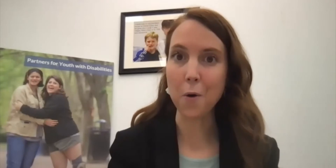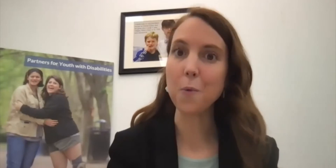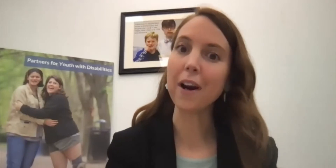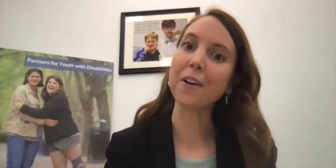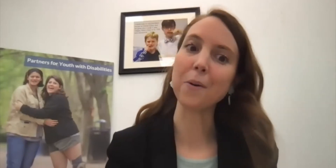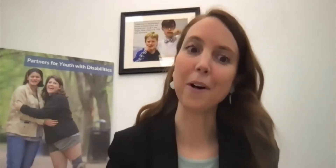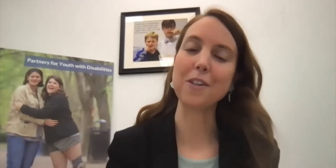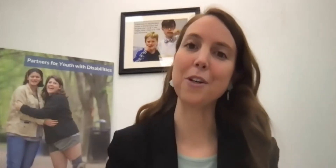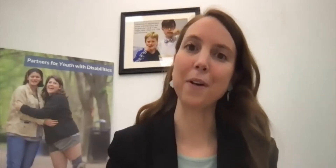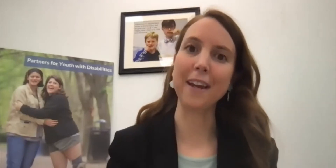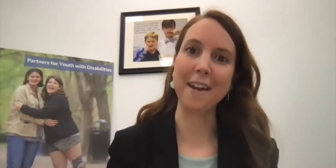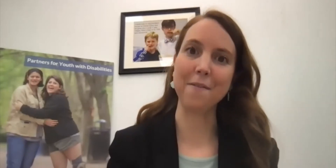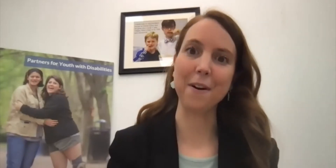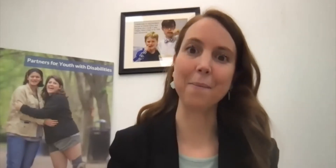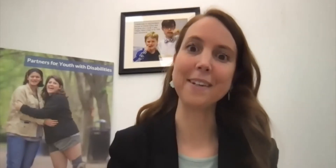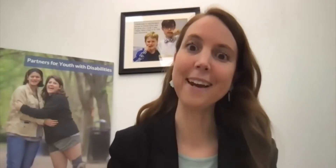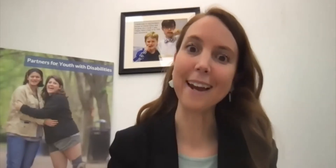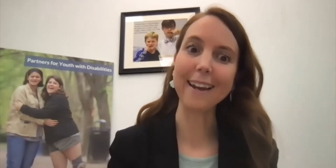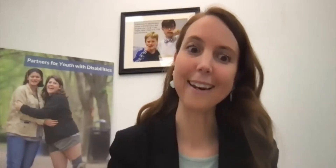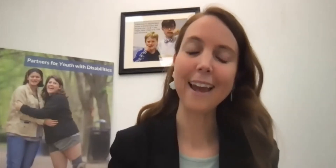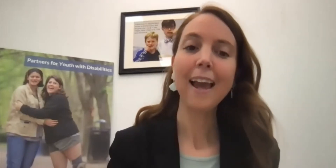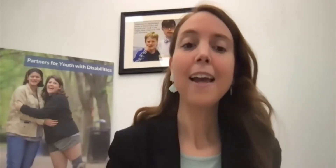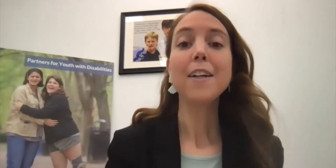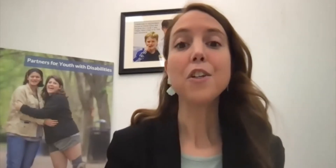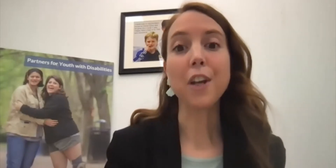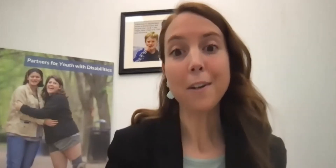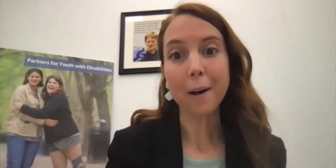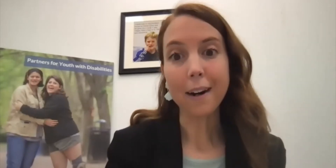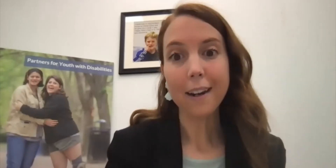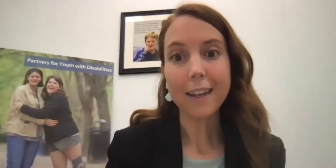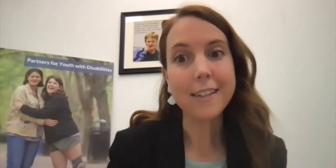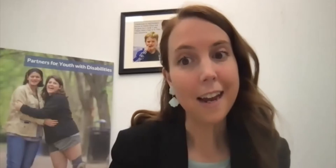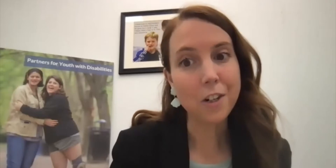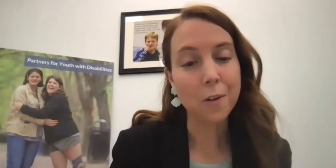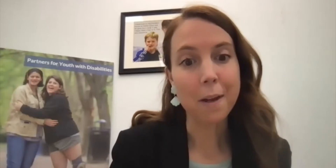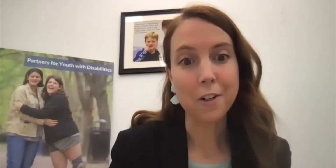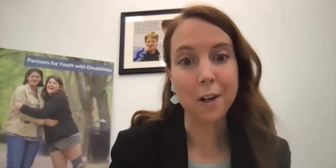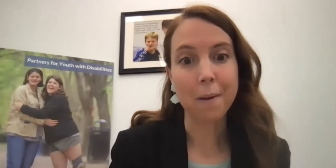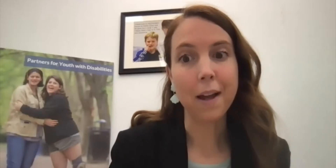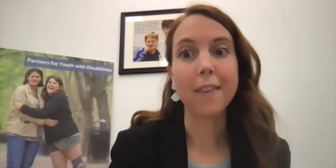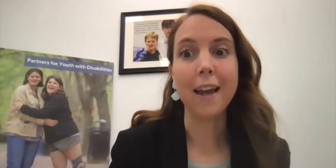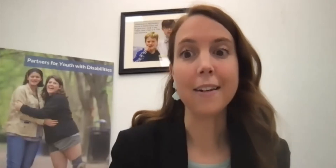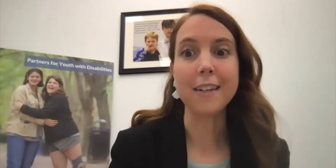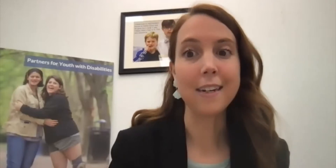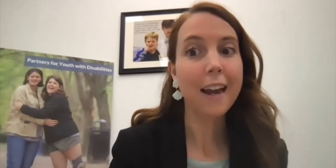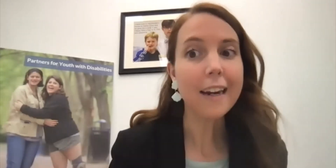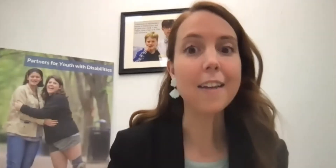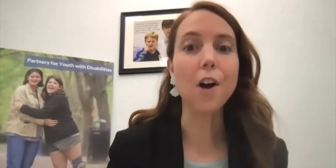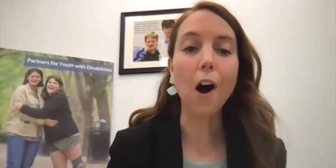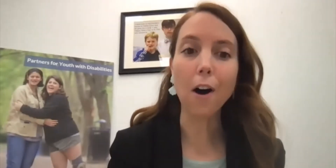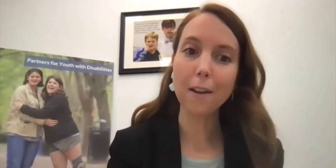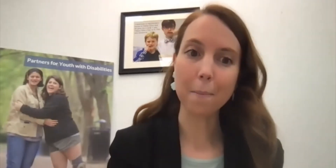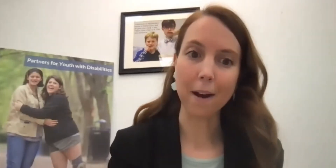know where you are tuning in from tonight. January is National Mentoring Month, and tonight